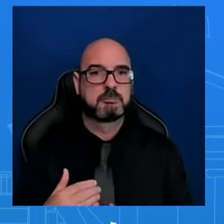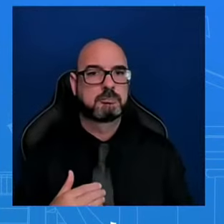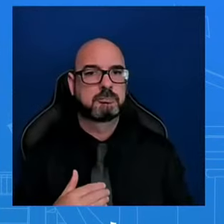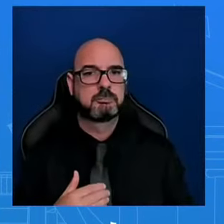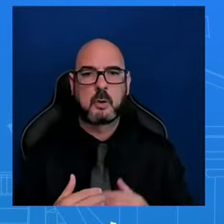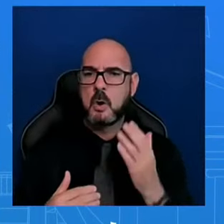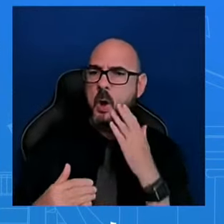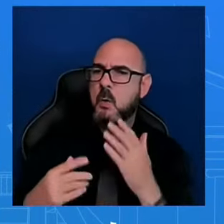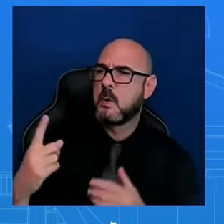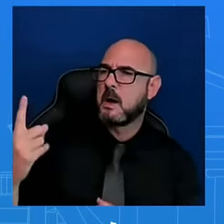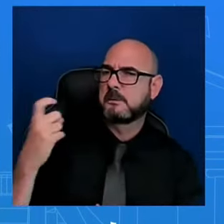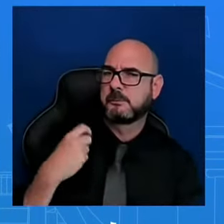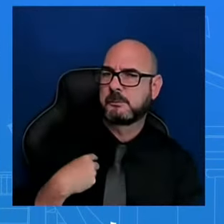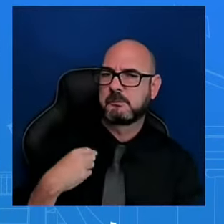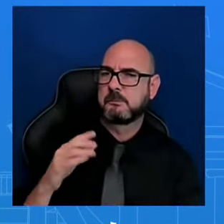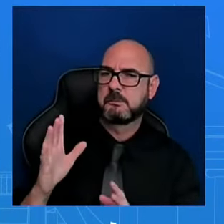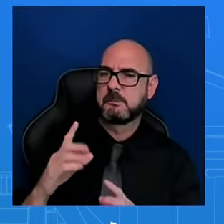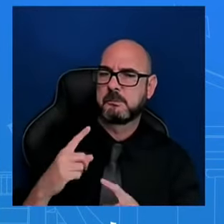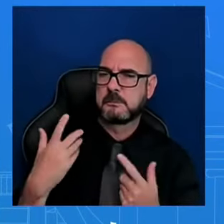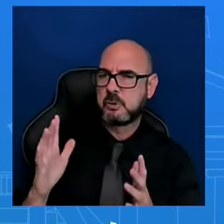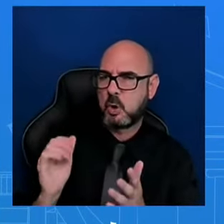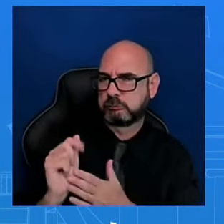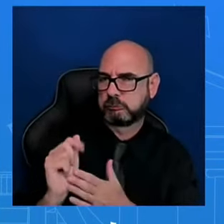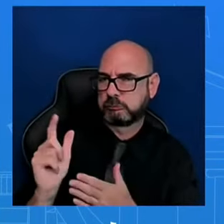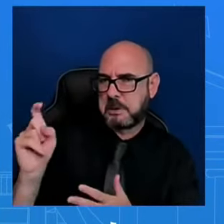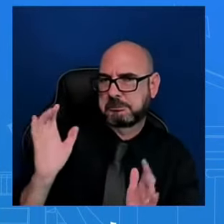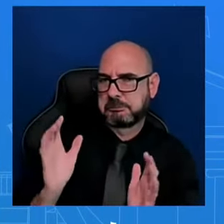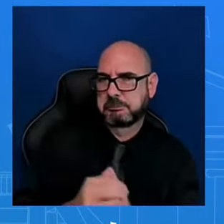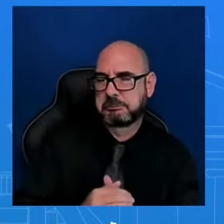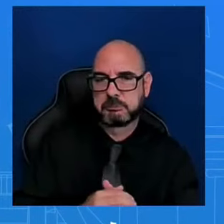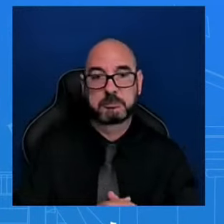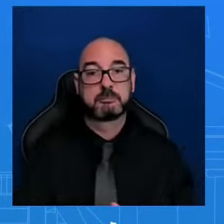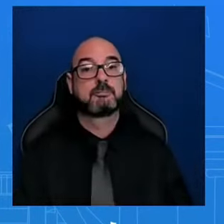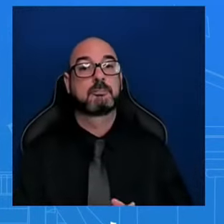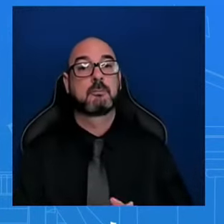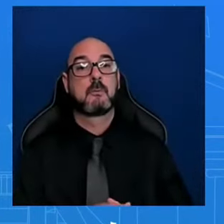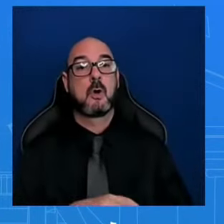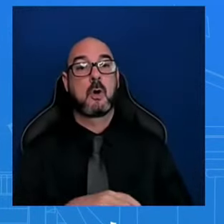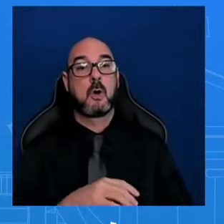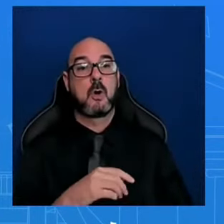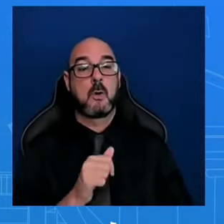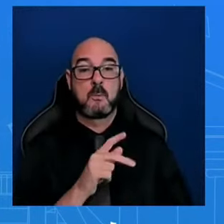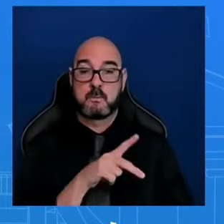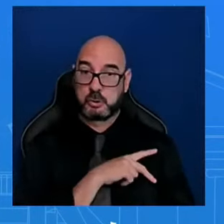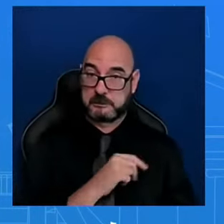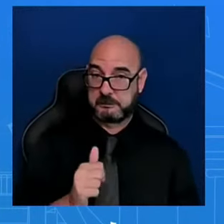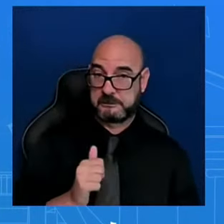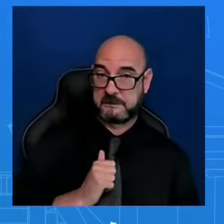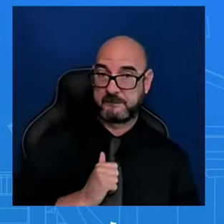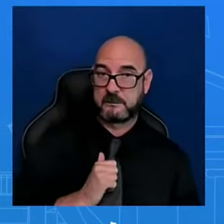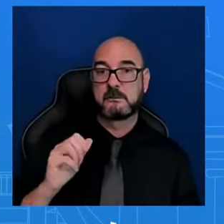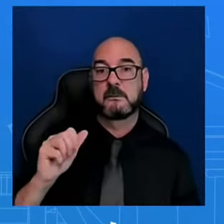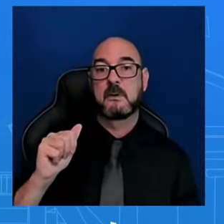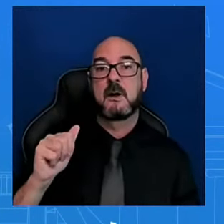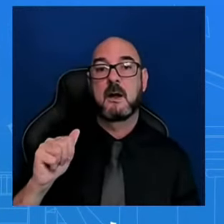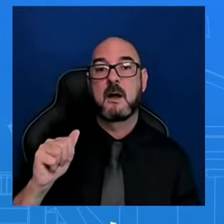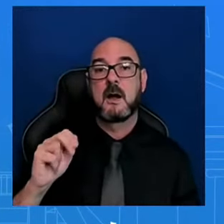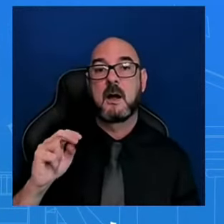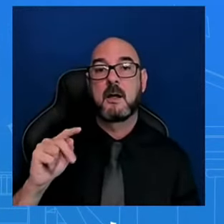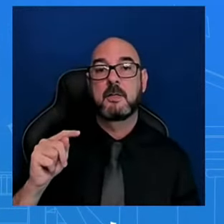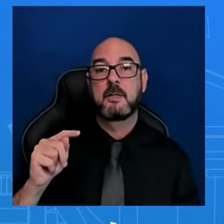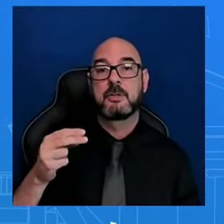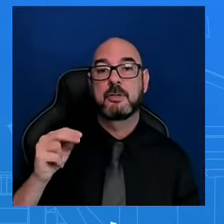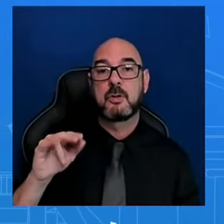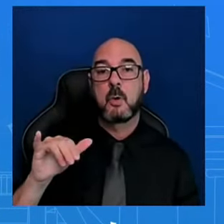Anthony Bernal, who is one of the most powerful figures in this White House. The First Lady reportedly refers to him as her work